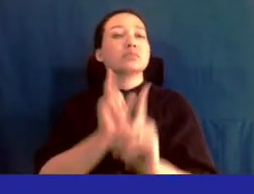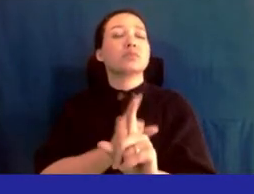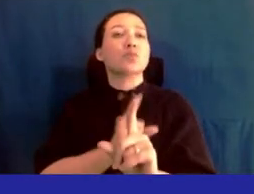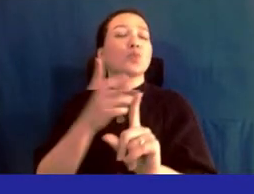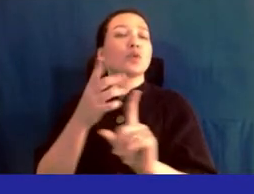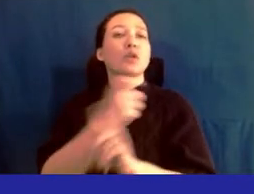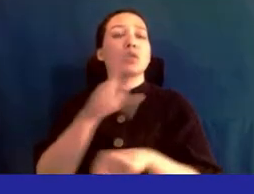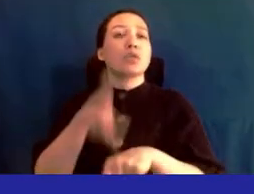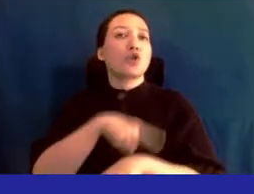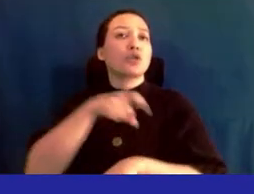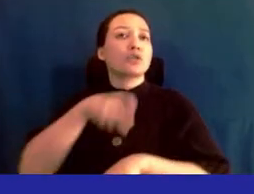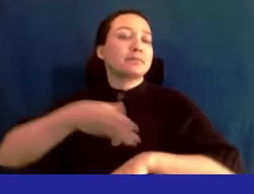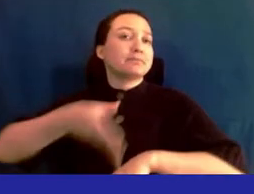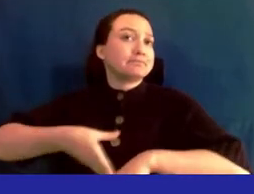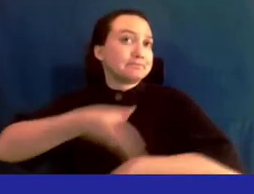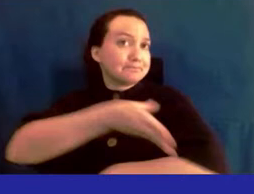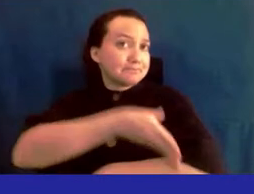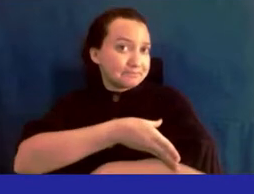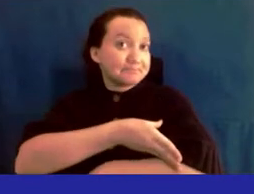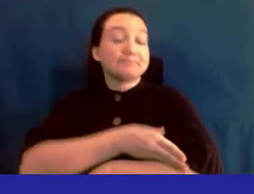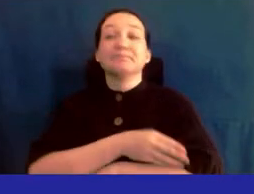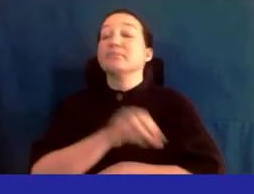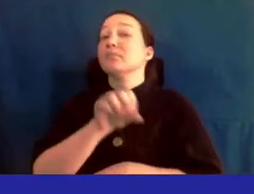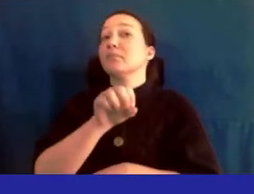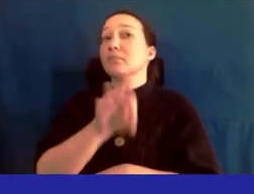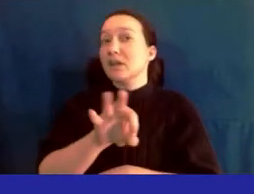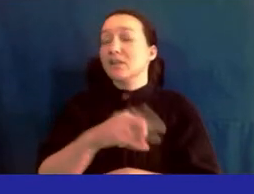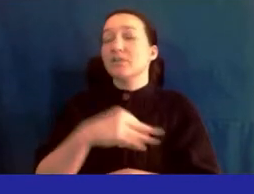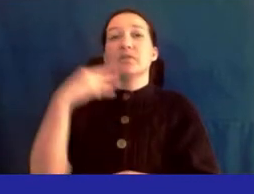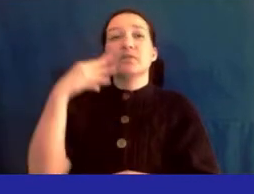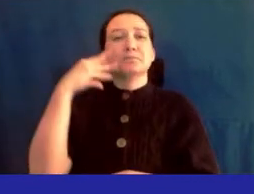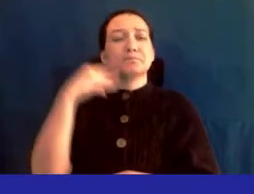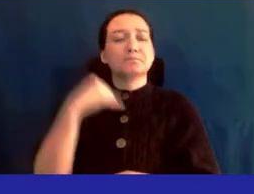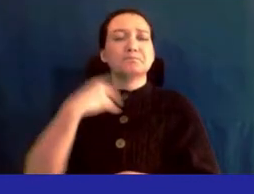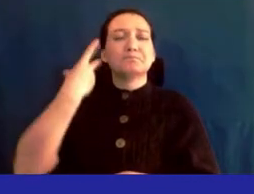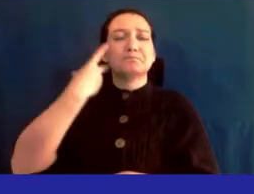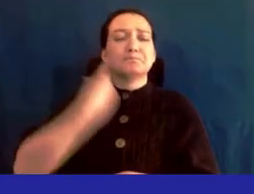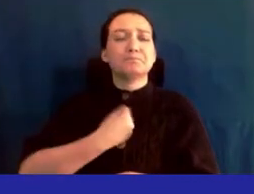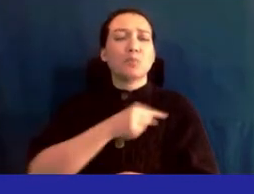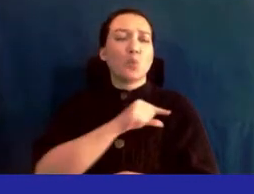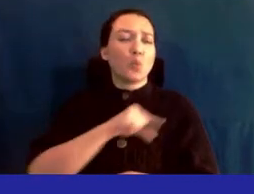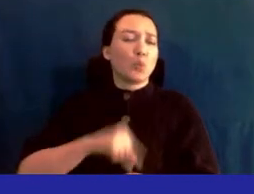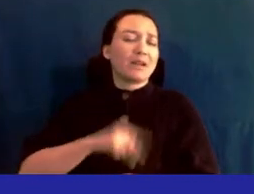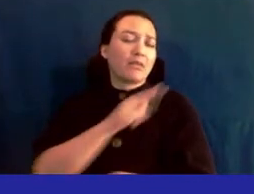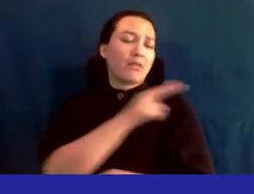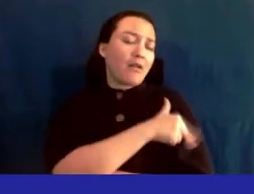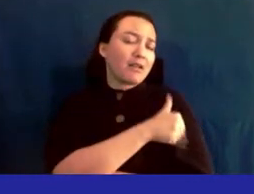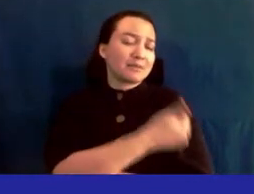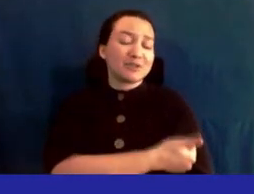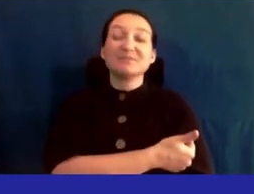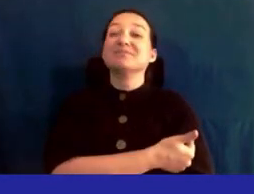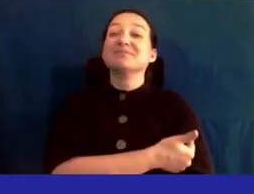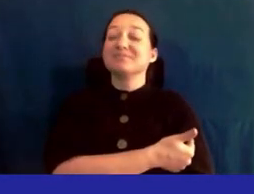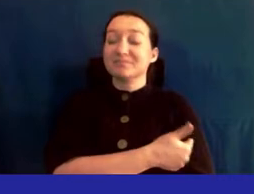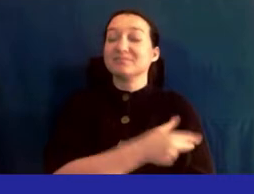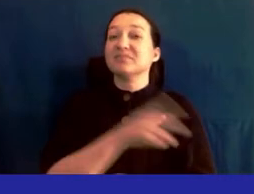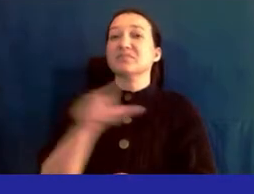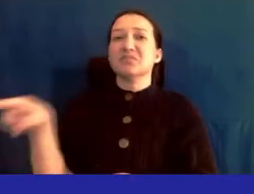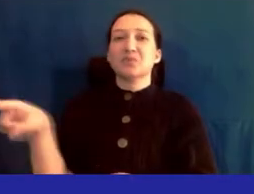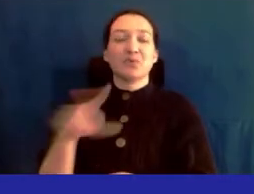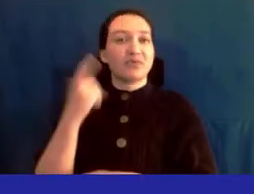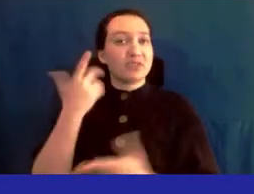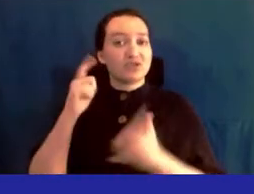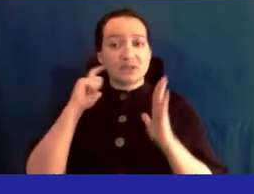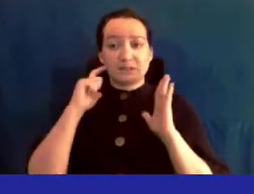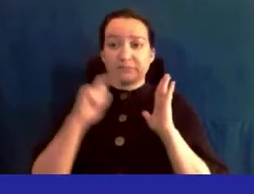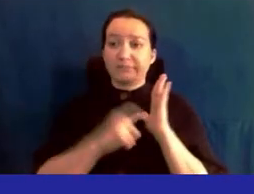long-term improvement if you have been as familiar with queen's hospital as i have you have witnessed the